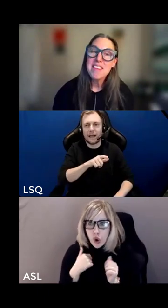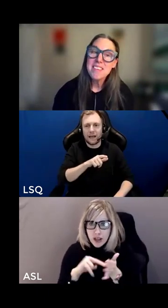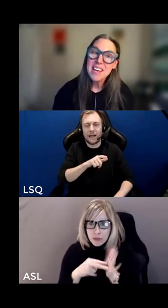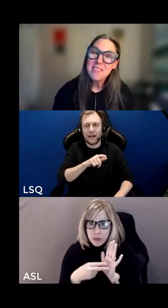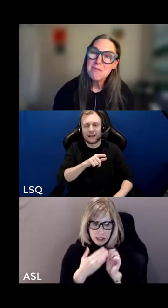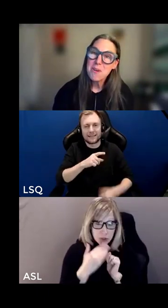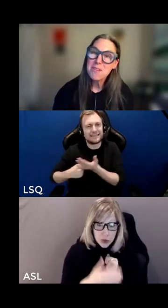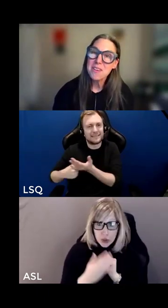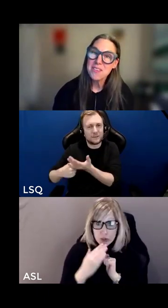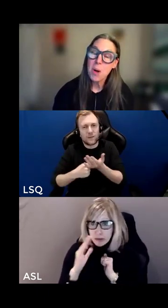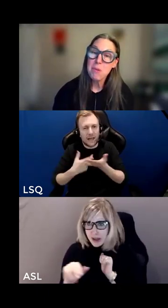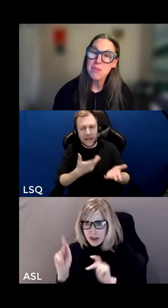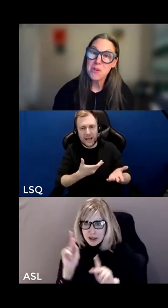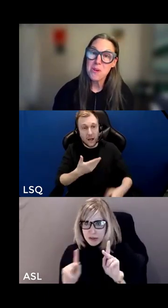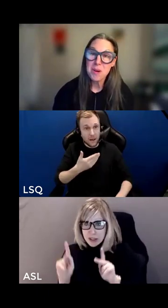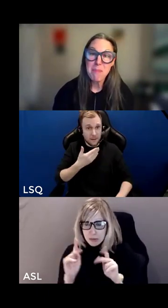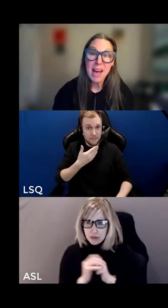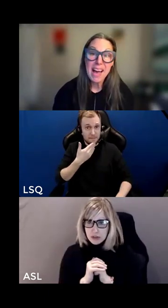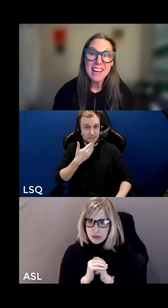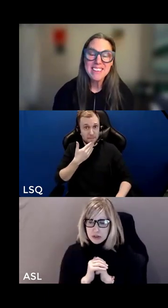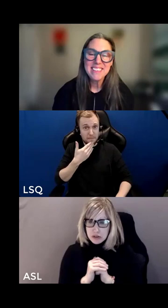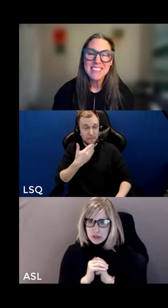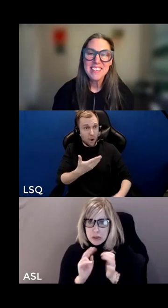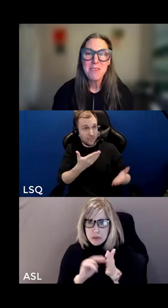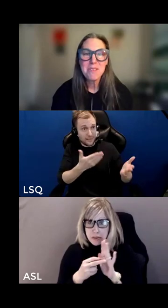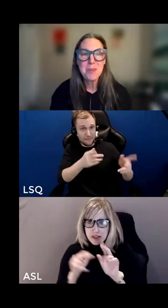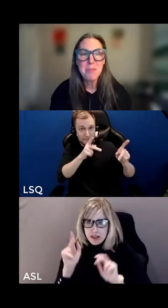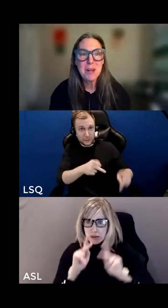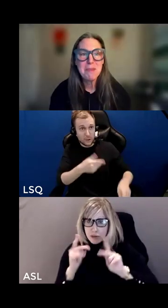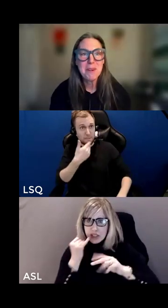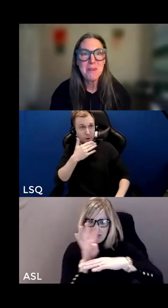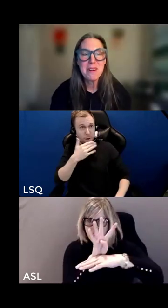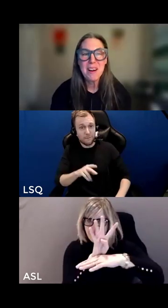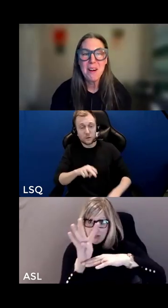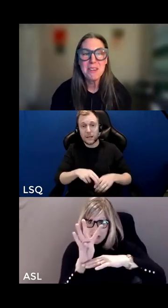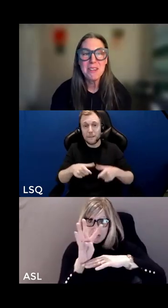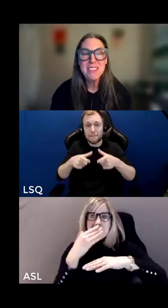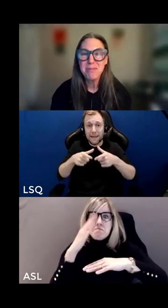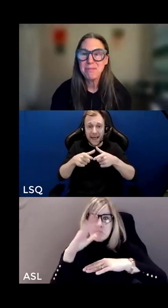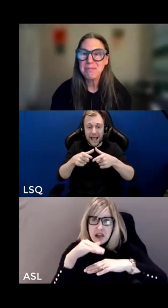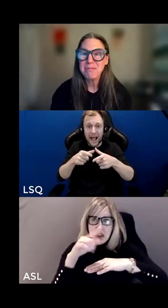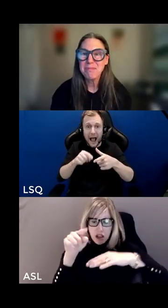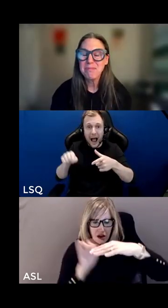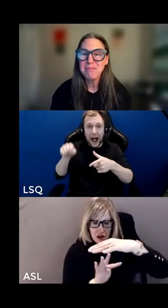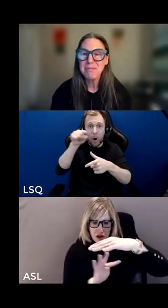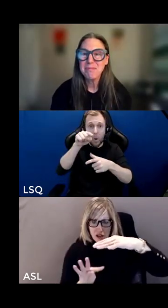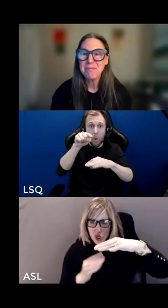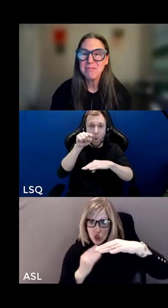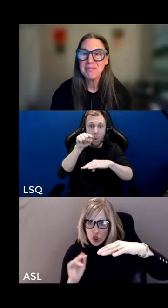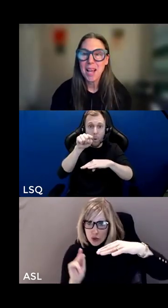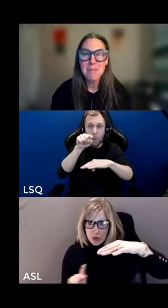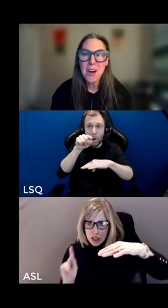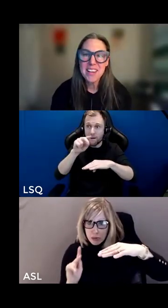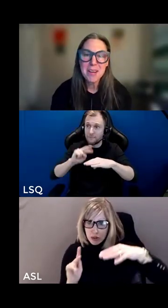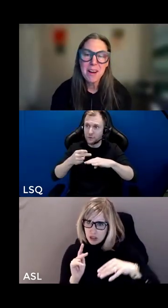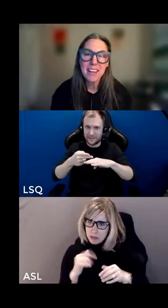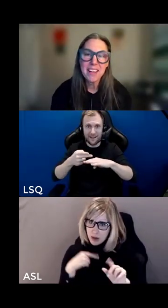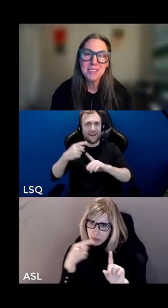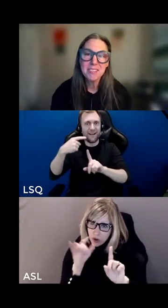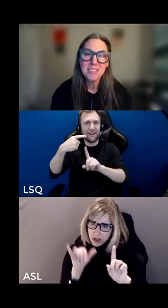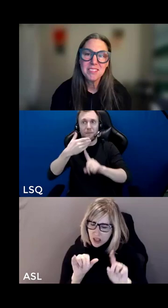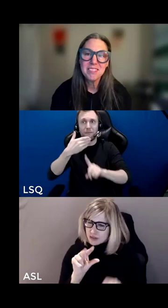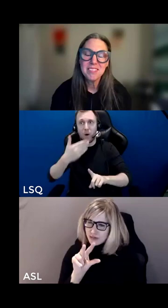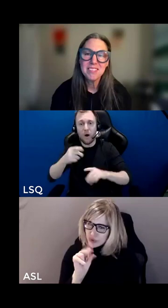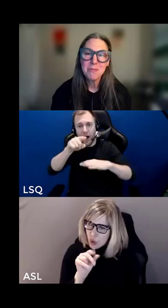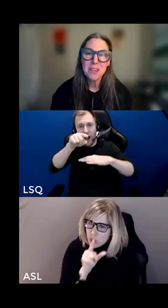am i saying that folks on the top of the coin are bad and folks on the bottom of the coin are good i'm not am